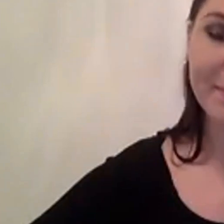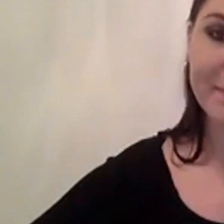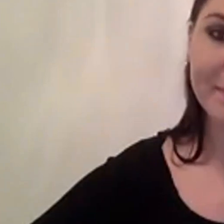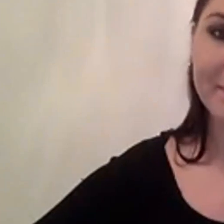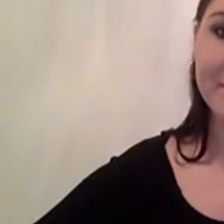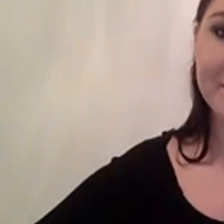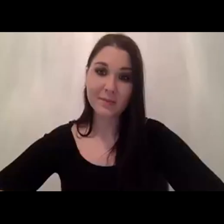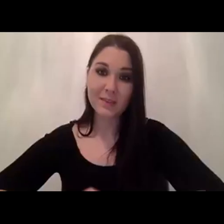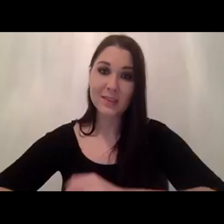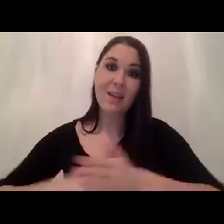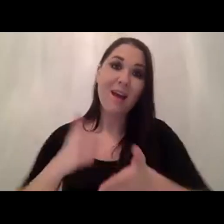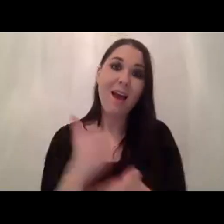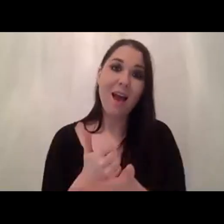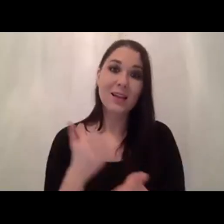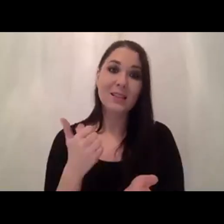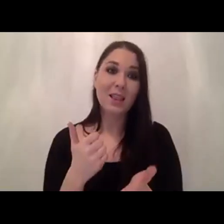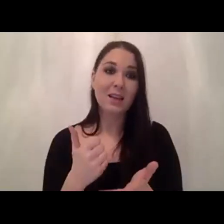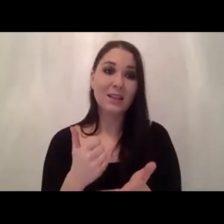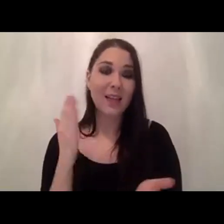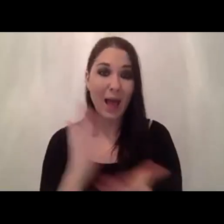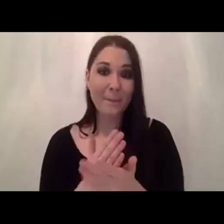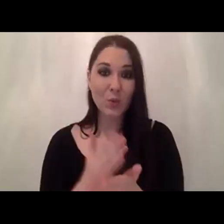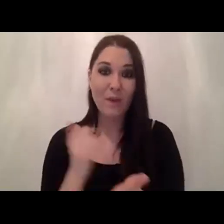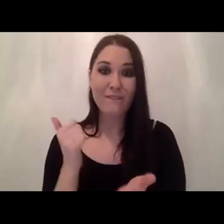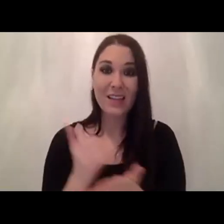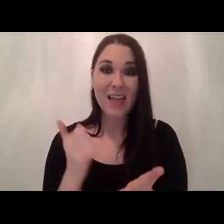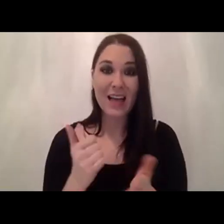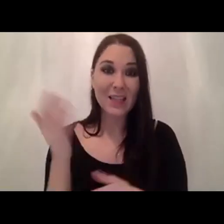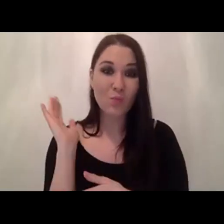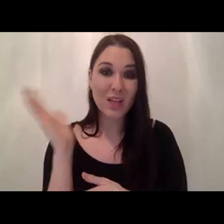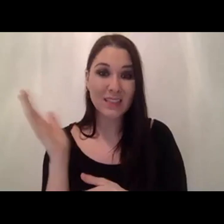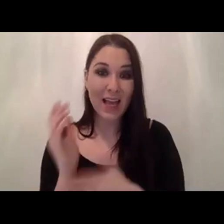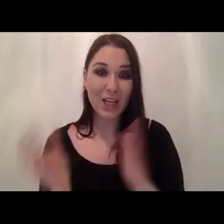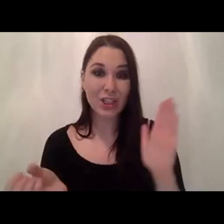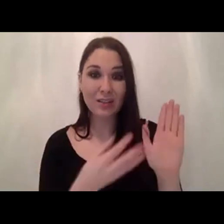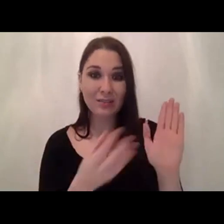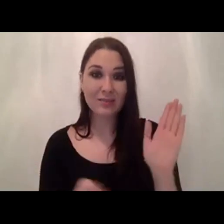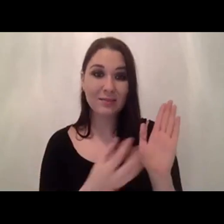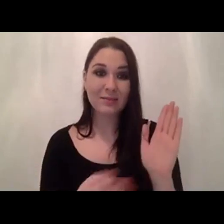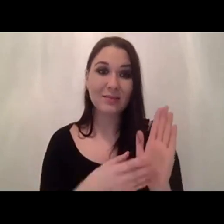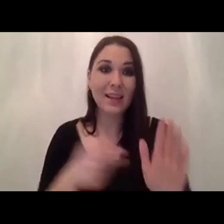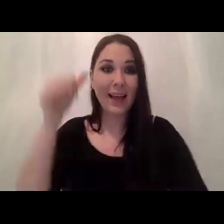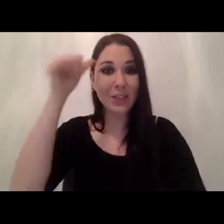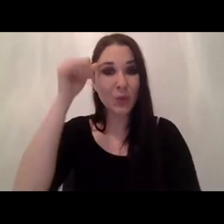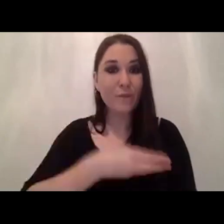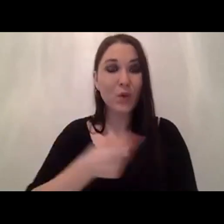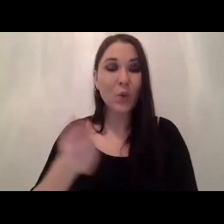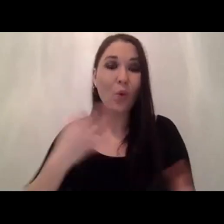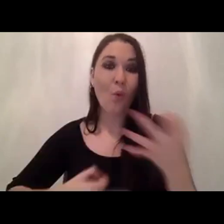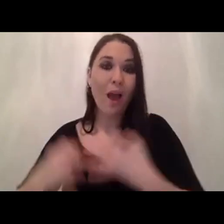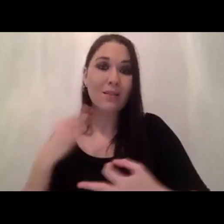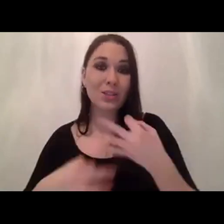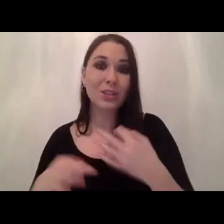excellent rodrigo and um absolutely fantastic presentation um i know we've had a couple of questions come in but